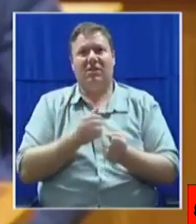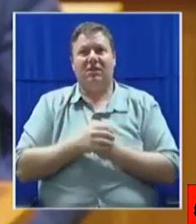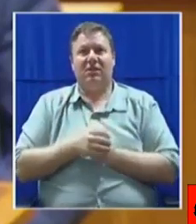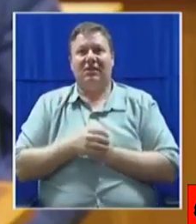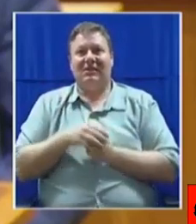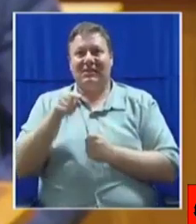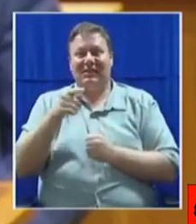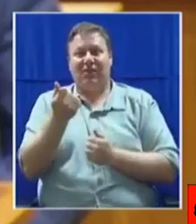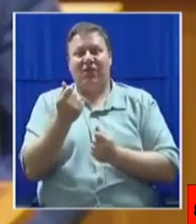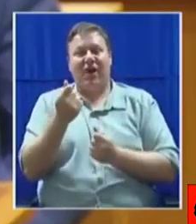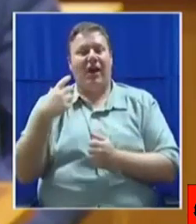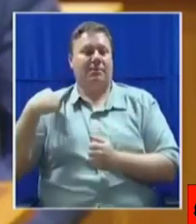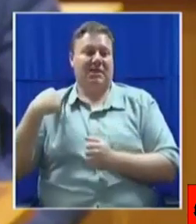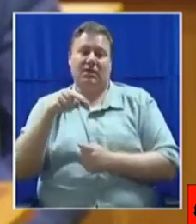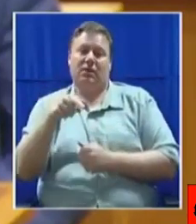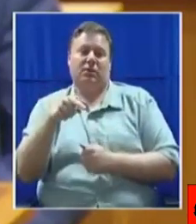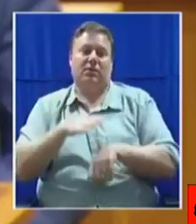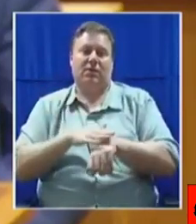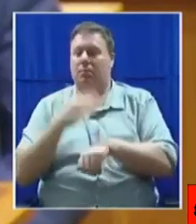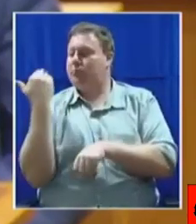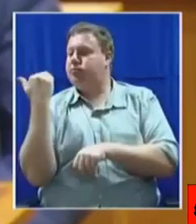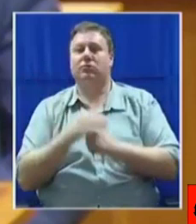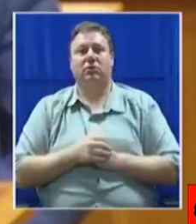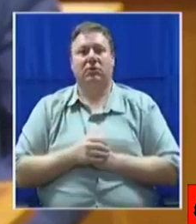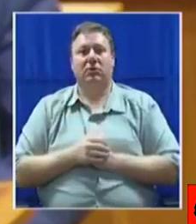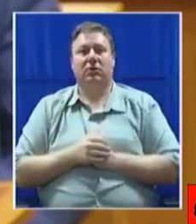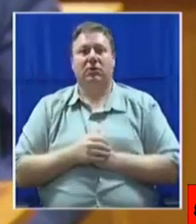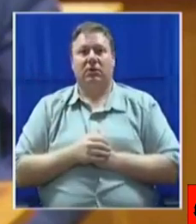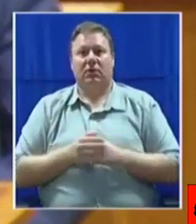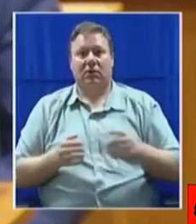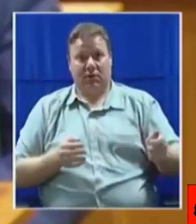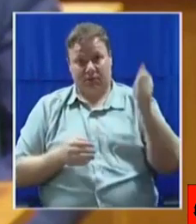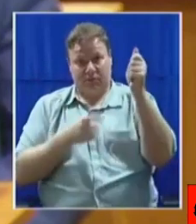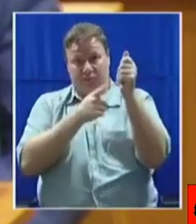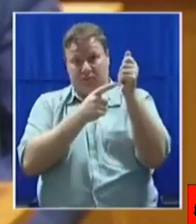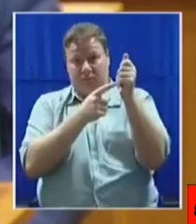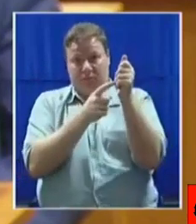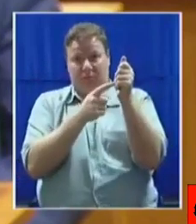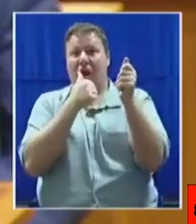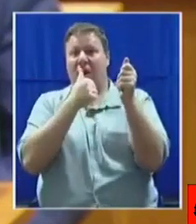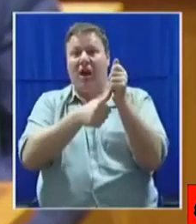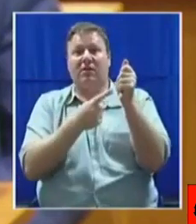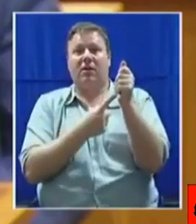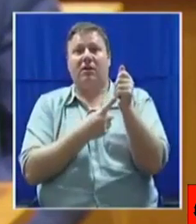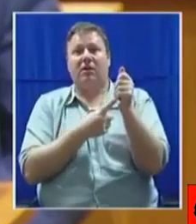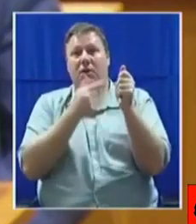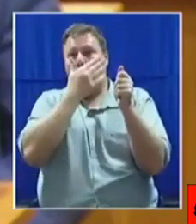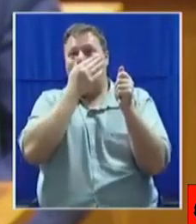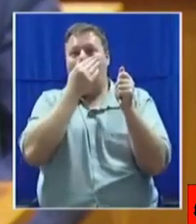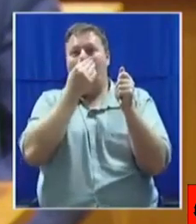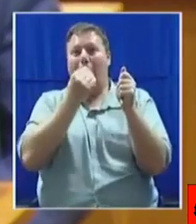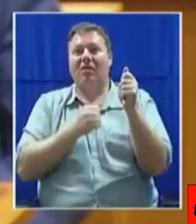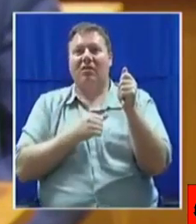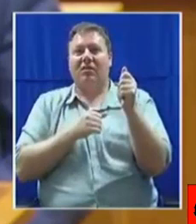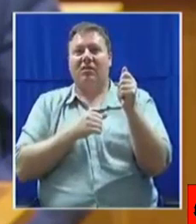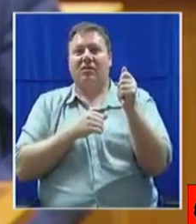finance minister at the time. Mr. President, in my hand, I'm holding a letter that was sent by